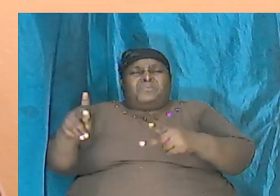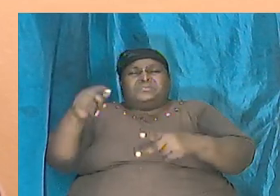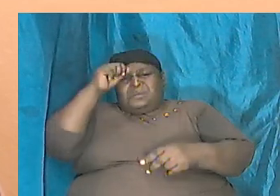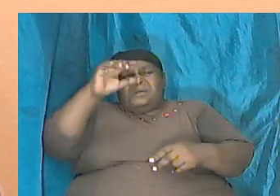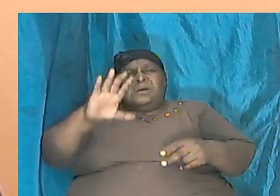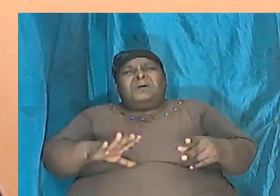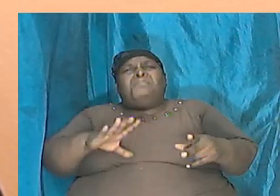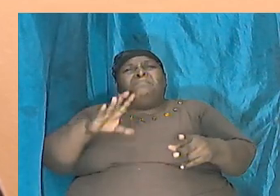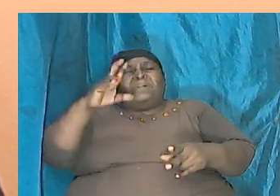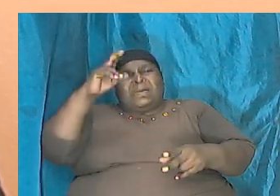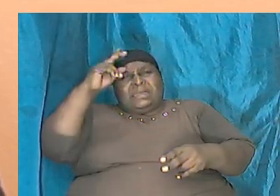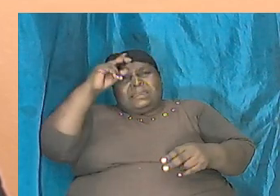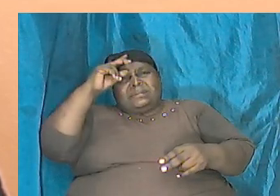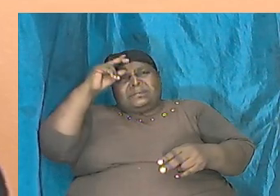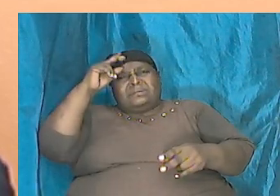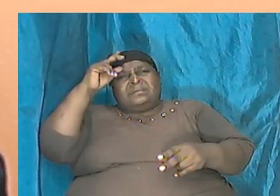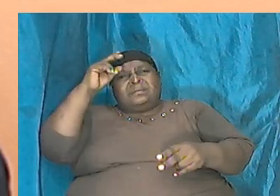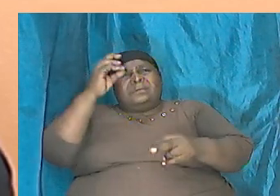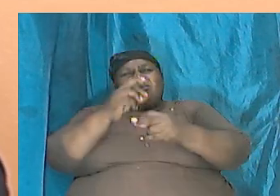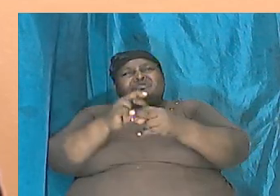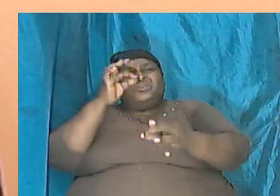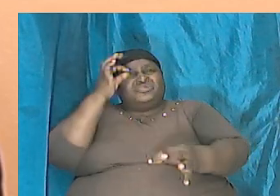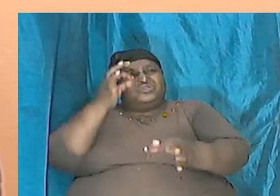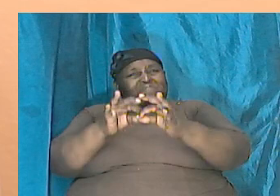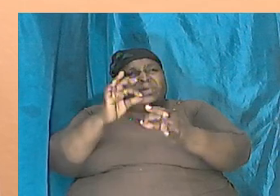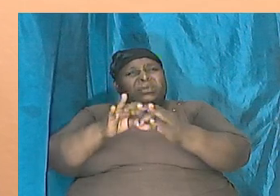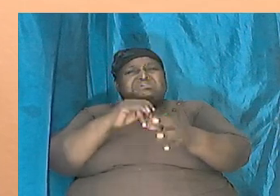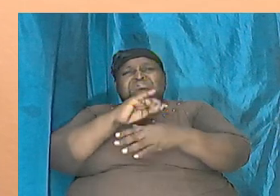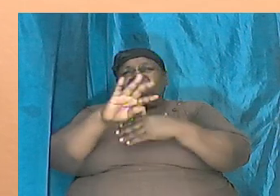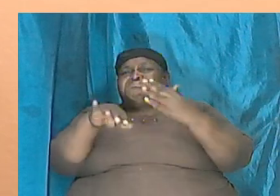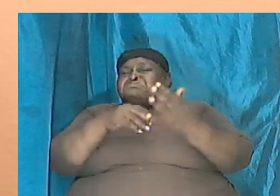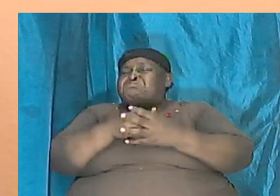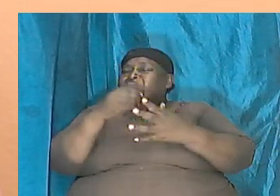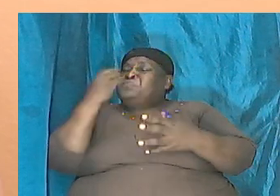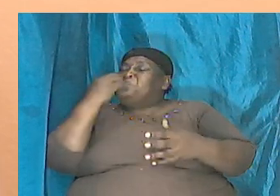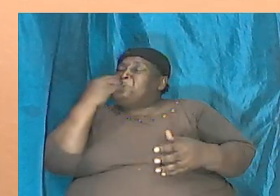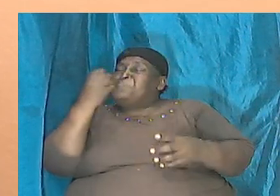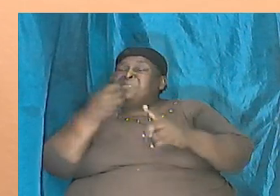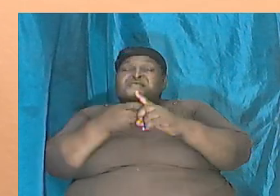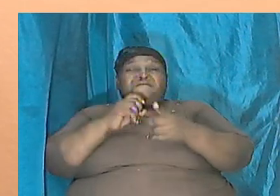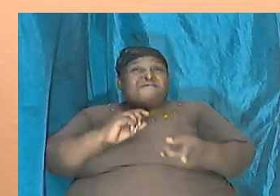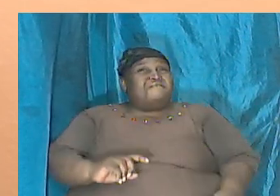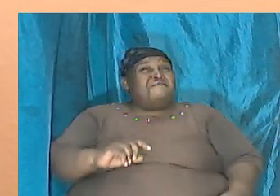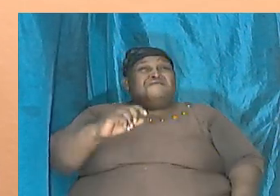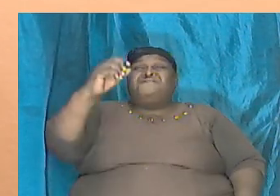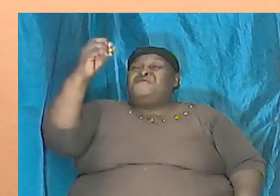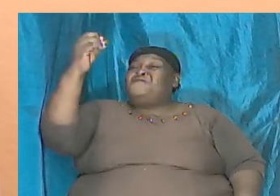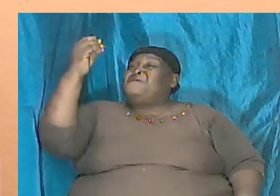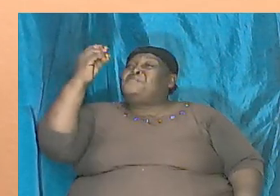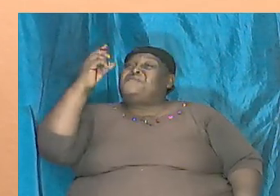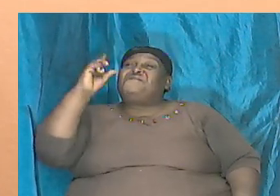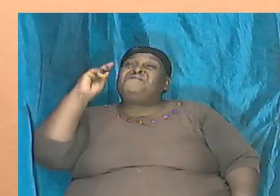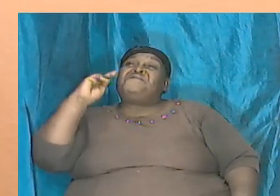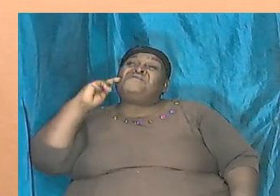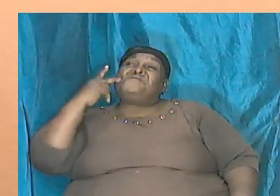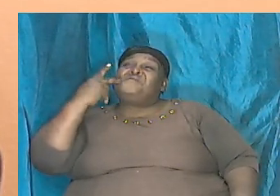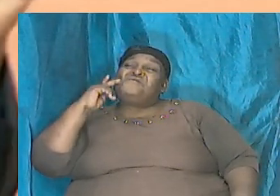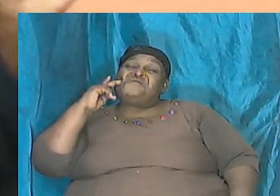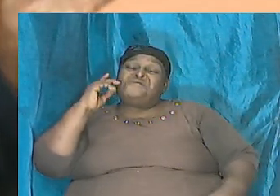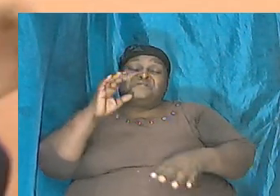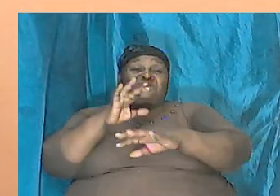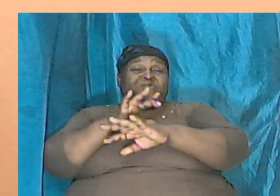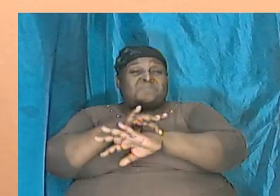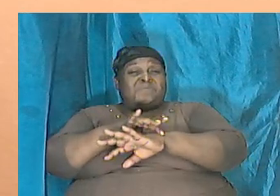all before that time they ate from the earth they ate the herbs the vegetation everything